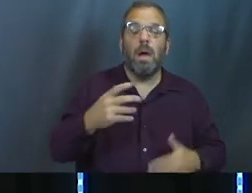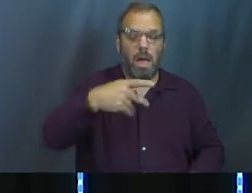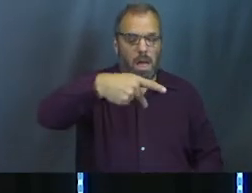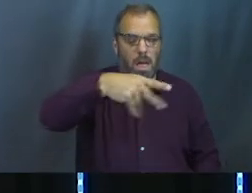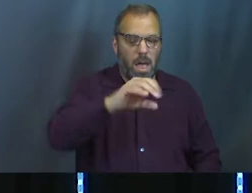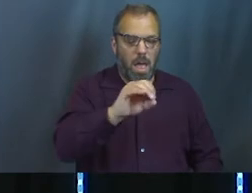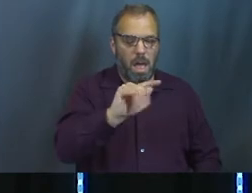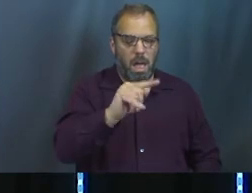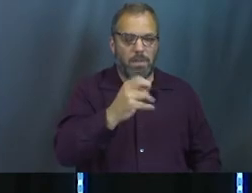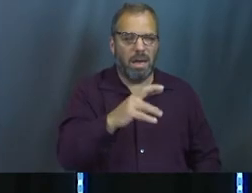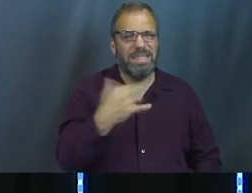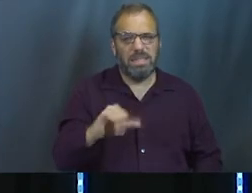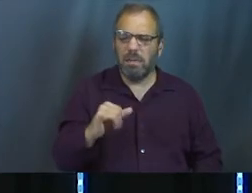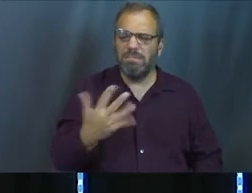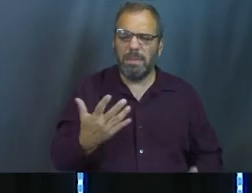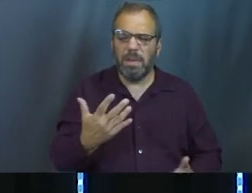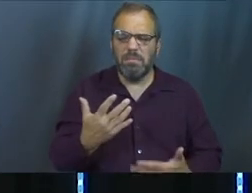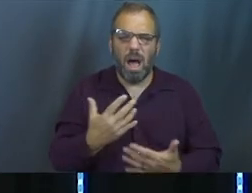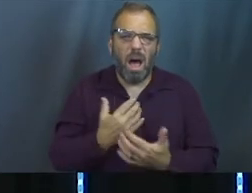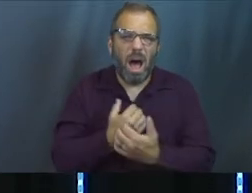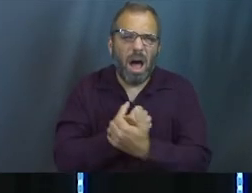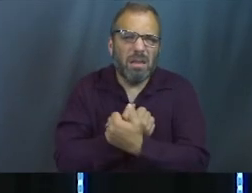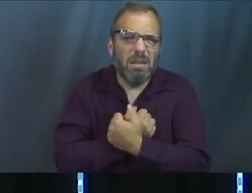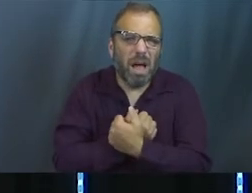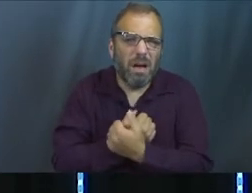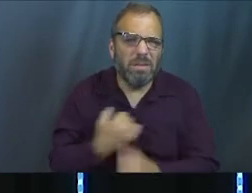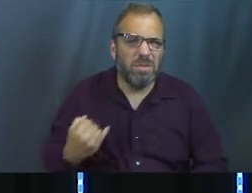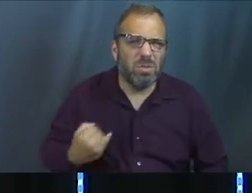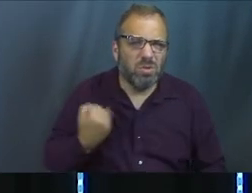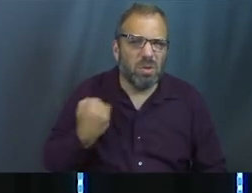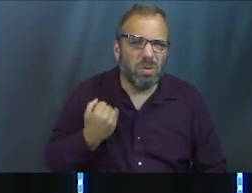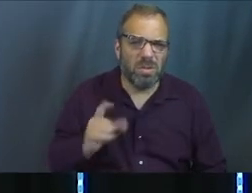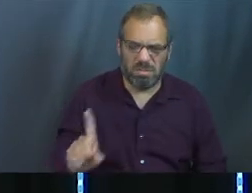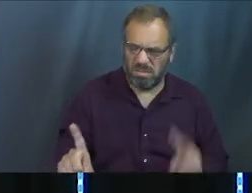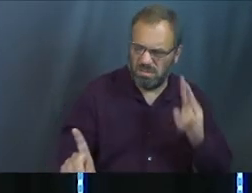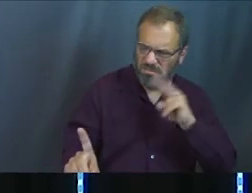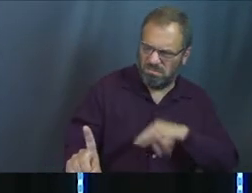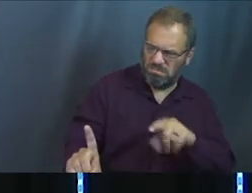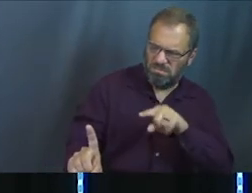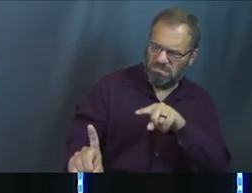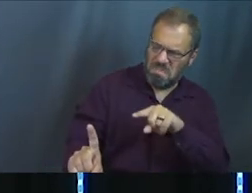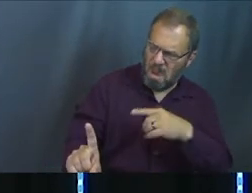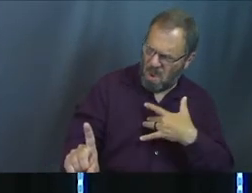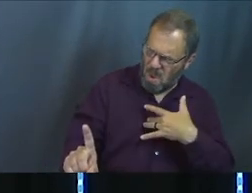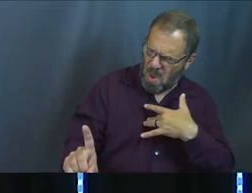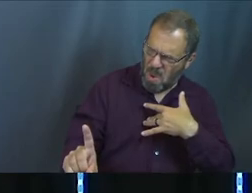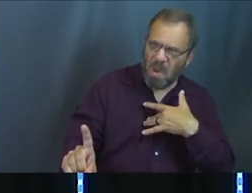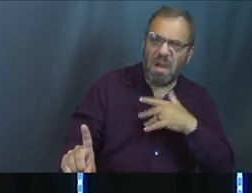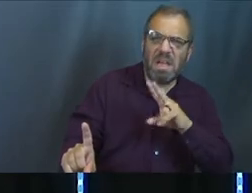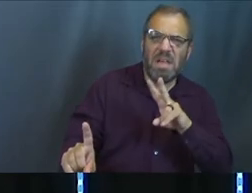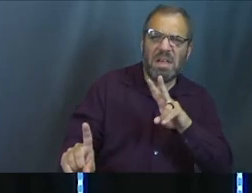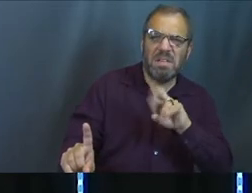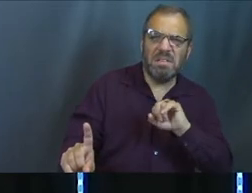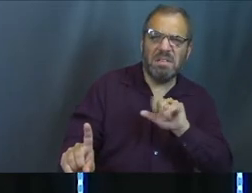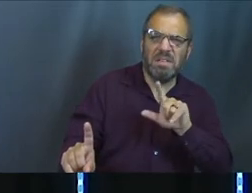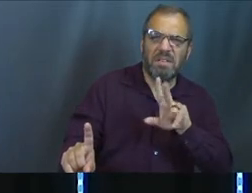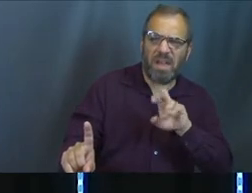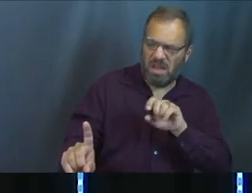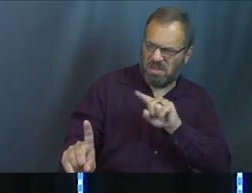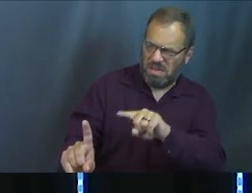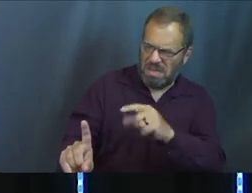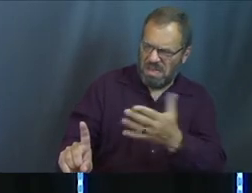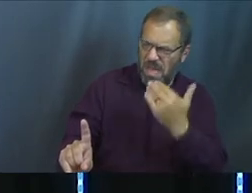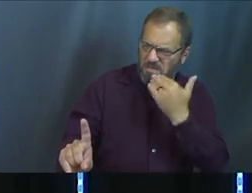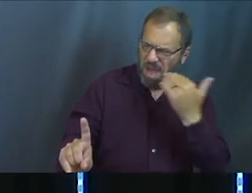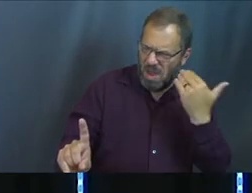Potiphar has some love for Joseph still. Potiphar sees Joseph as somebody of value. He's like, man, this guy came into my